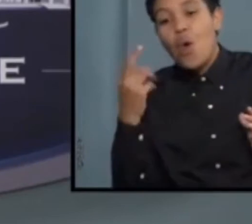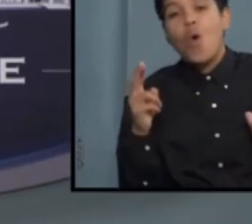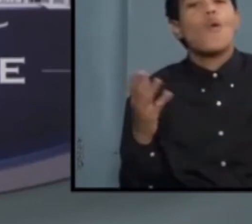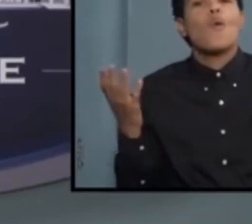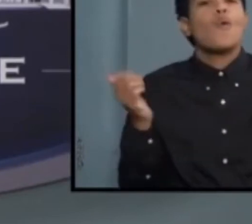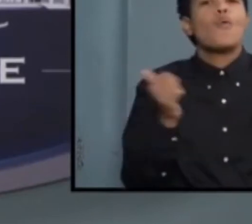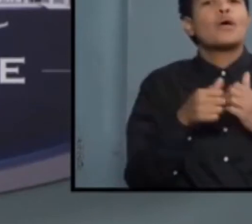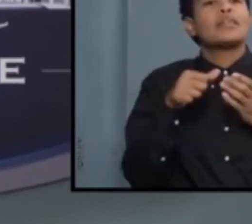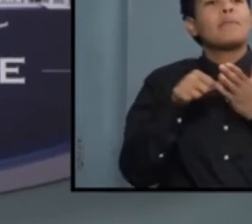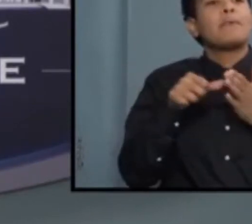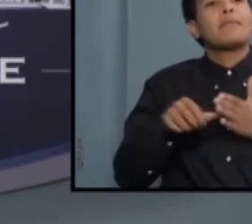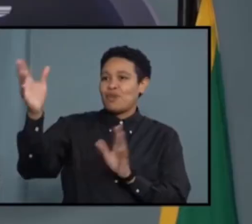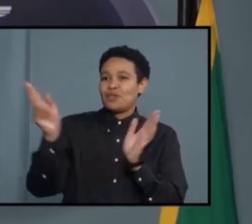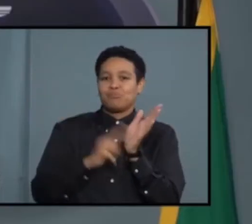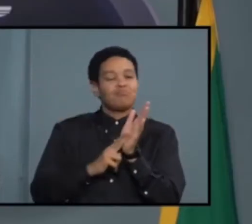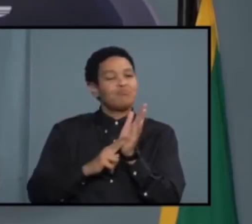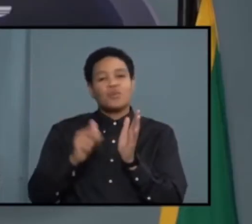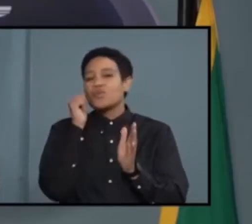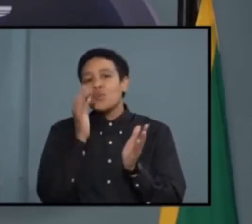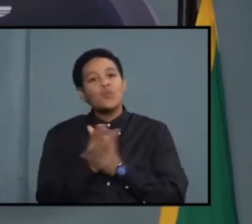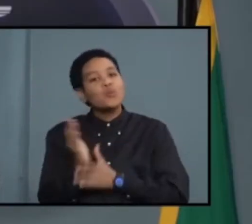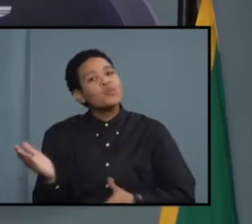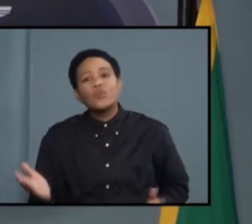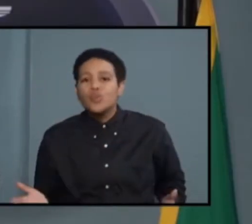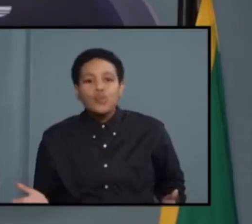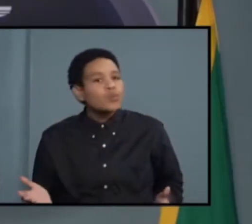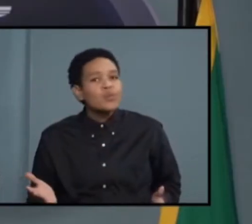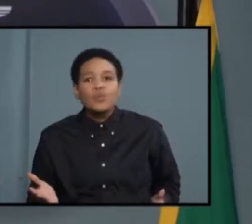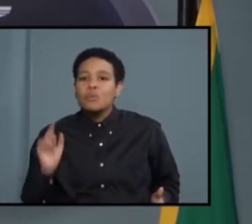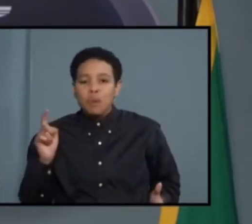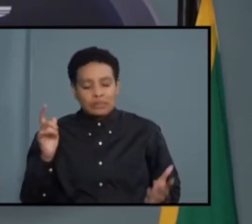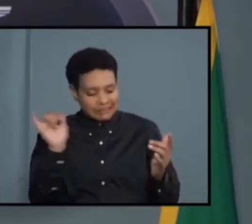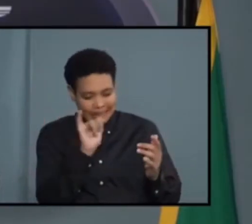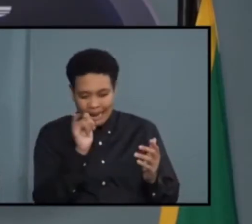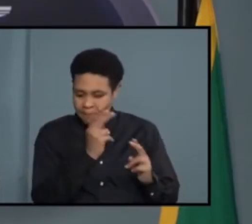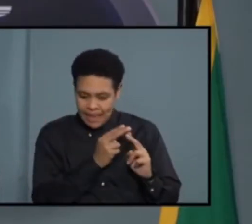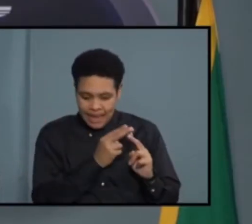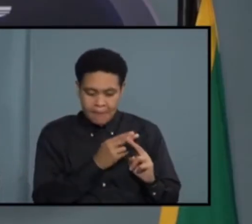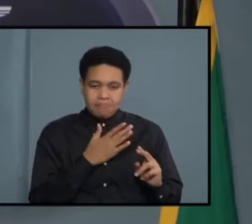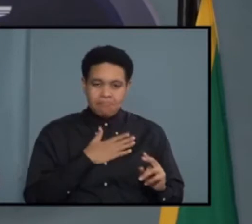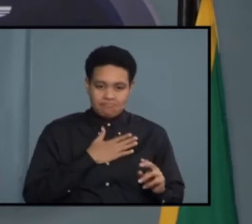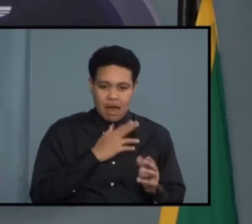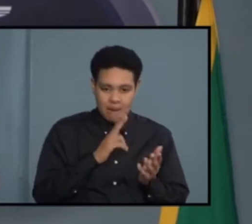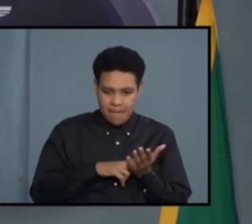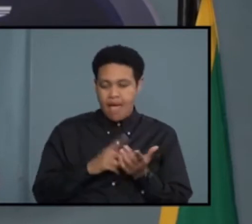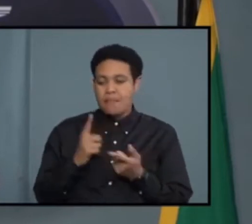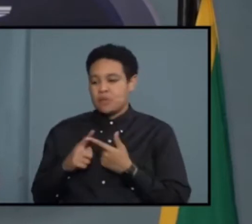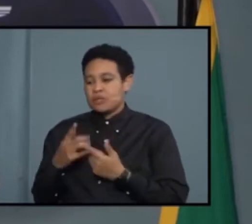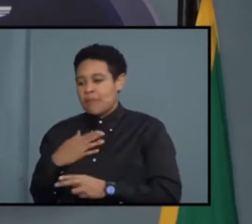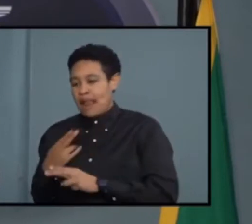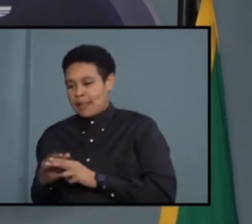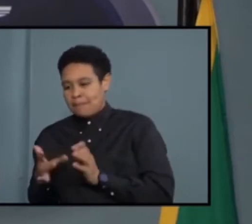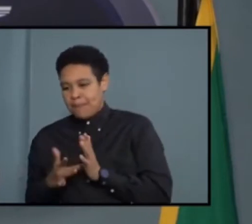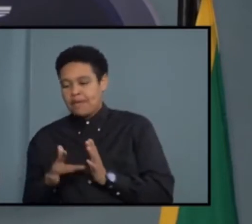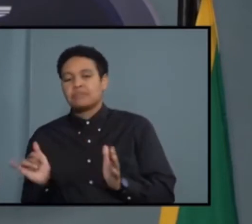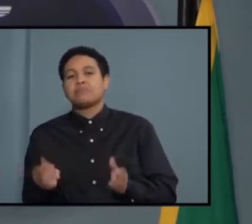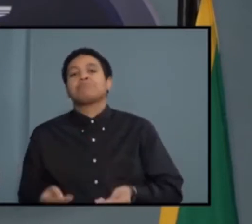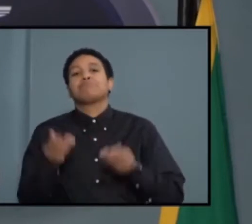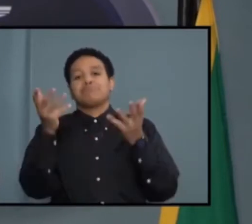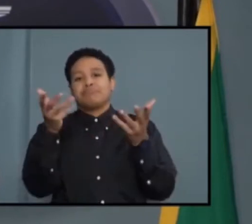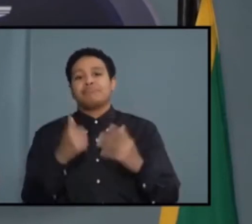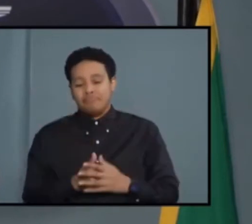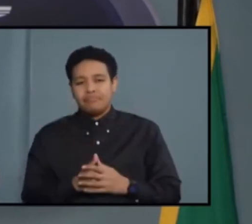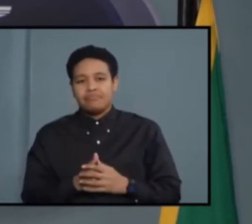some of the specific challenges. There are many instances where persons have submitted a bank account in their